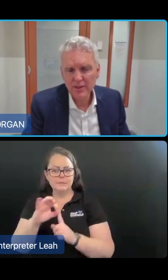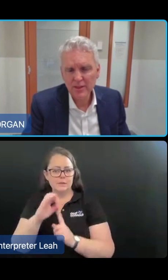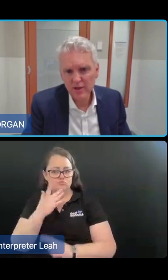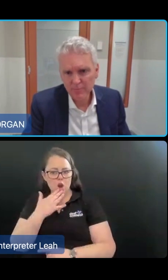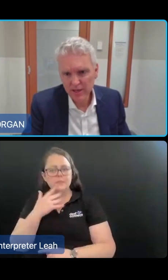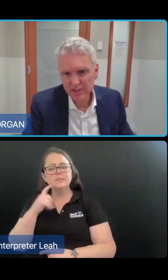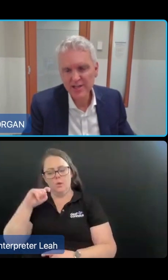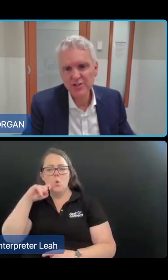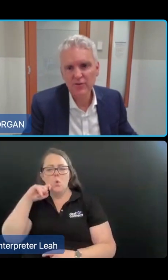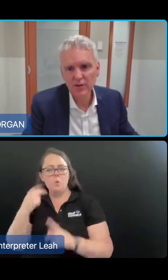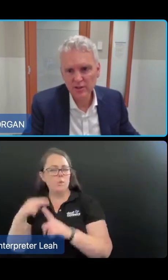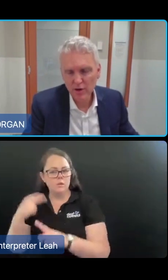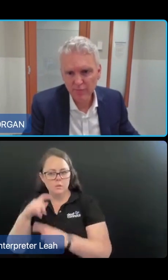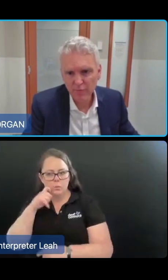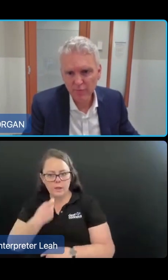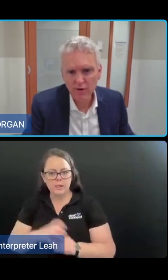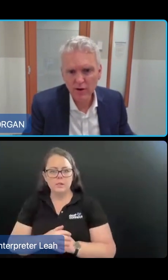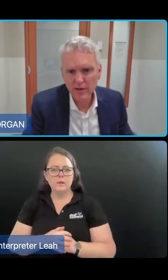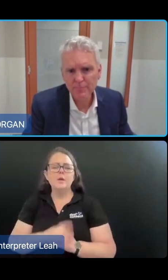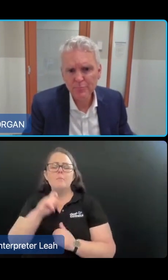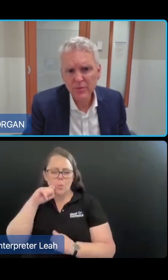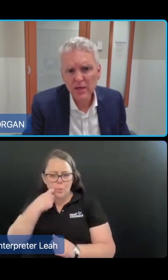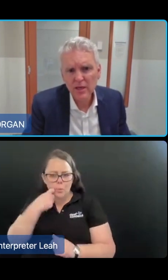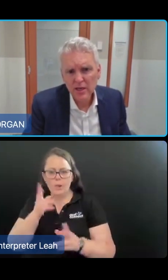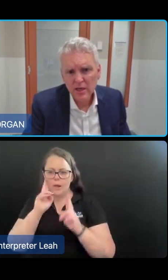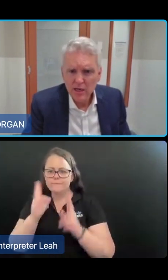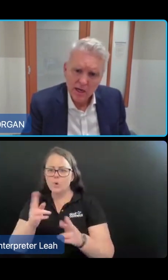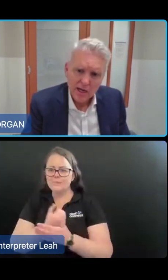But there will certainly be indexation for the 24-25 year.